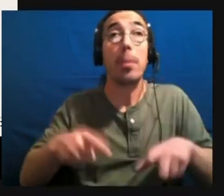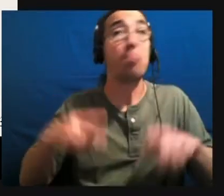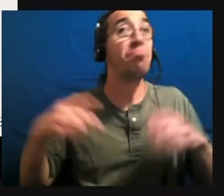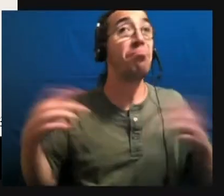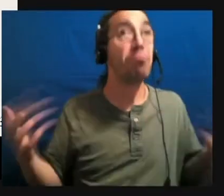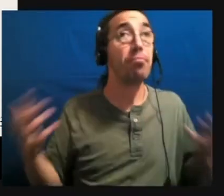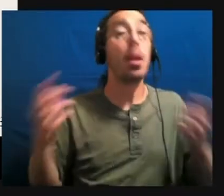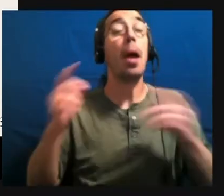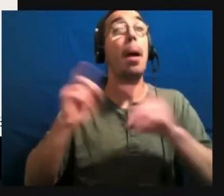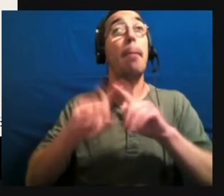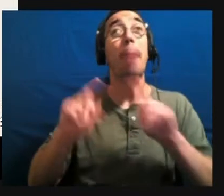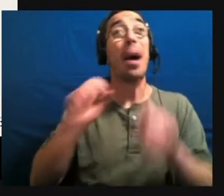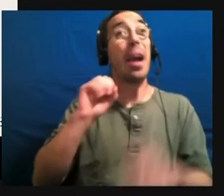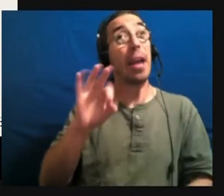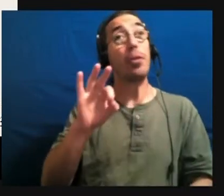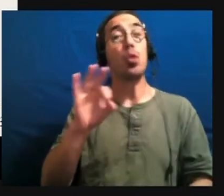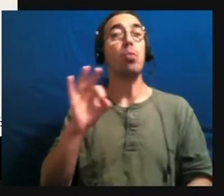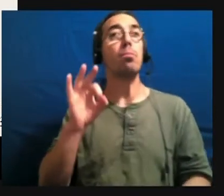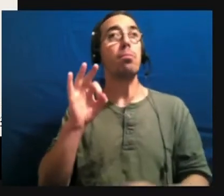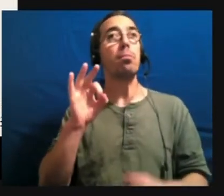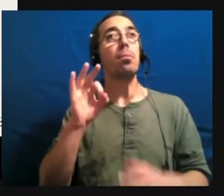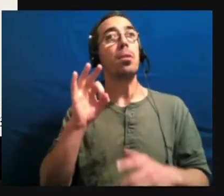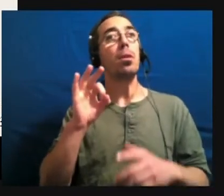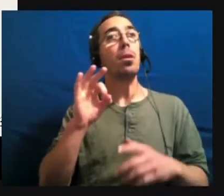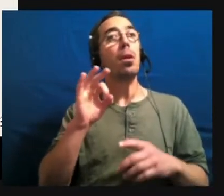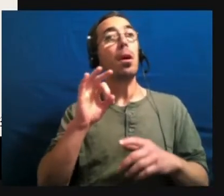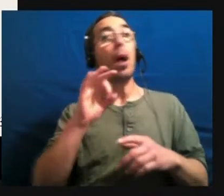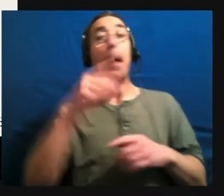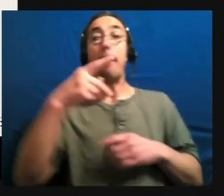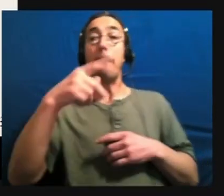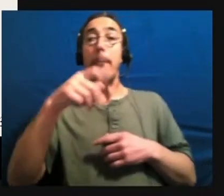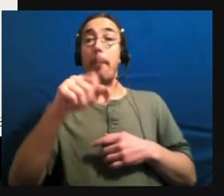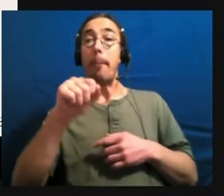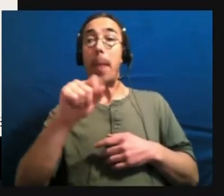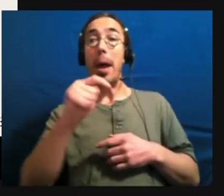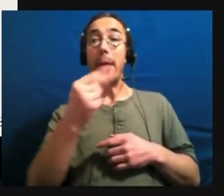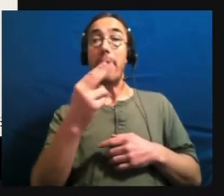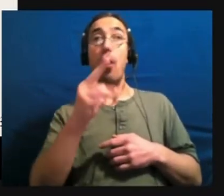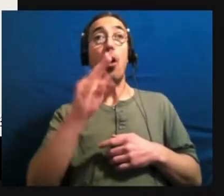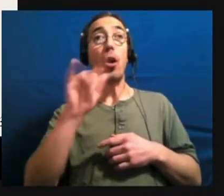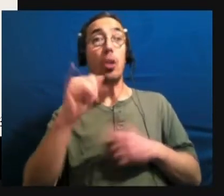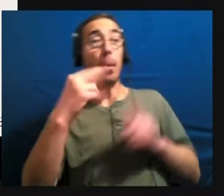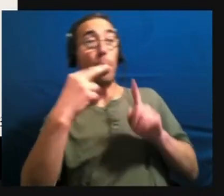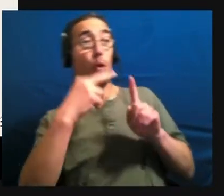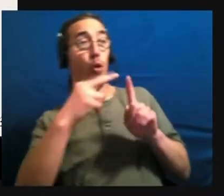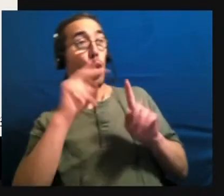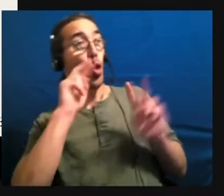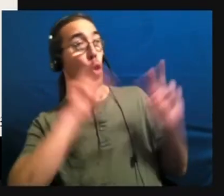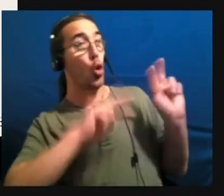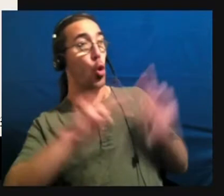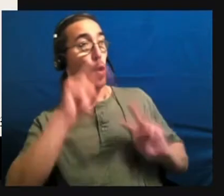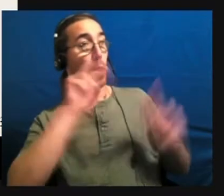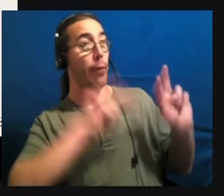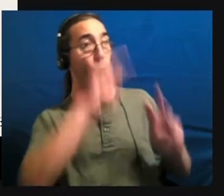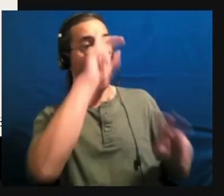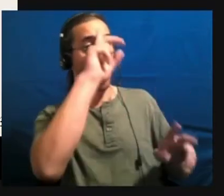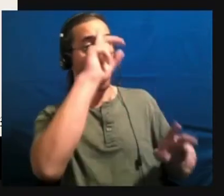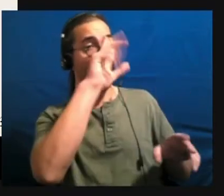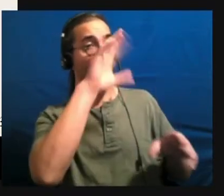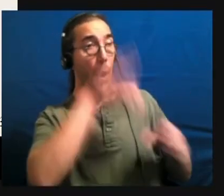as long as you're gauging from the pathology paradigm and you're looking for signs of autistic distress and autistic trauma,